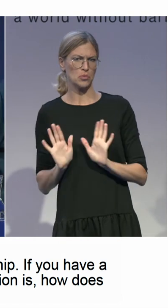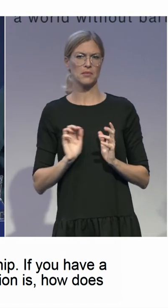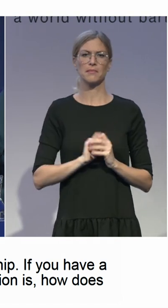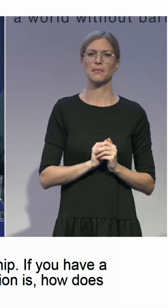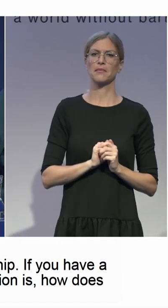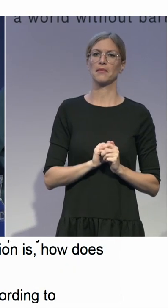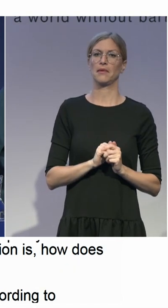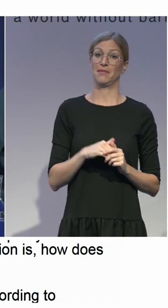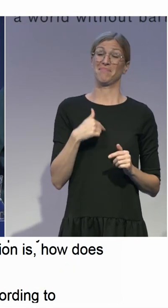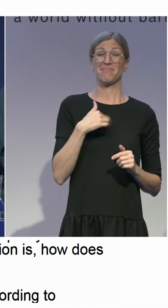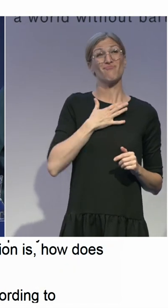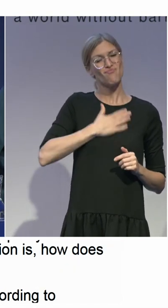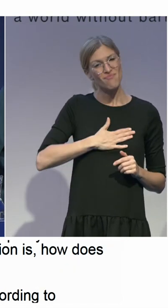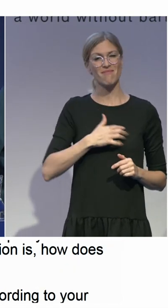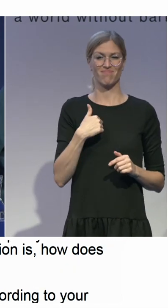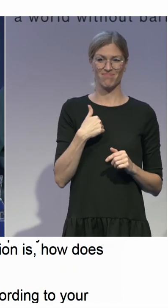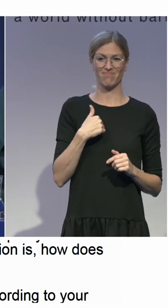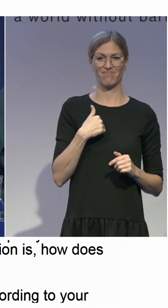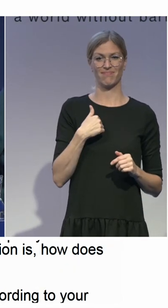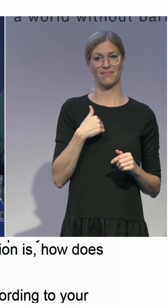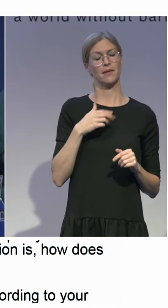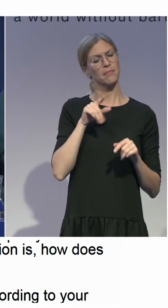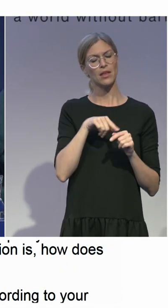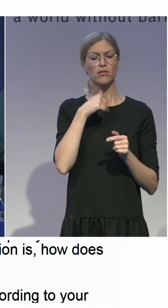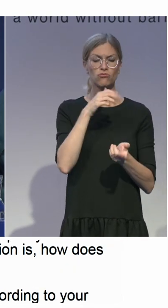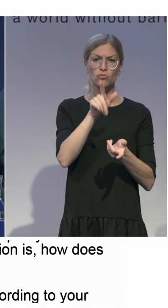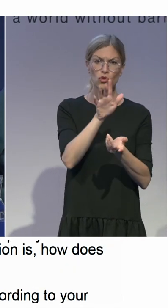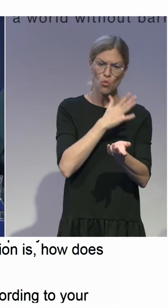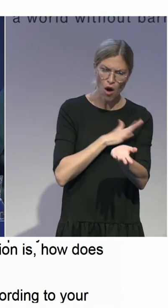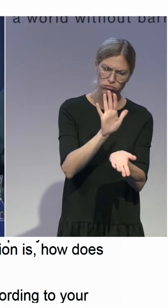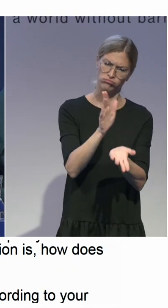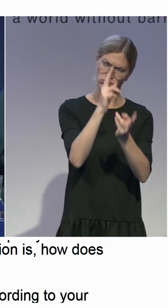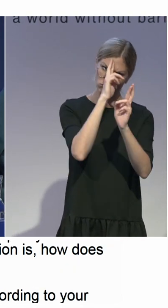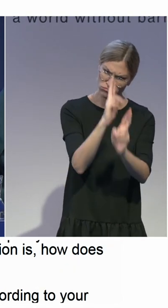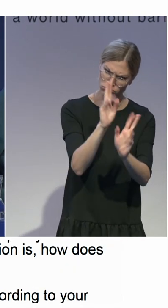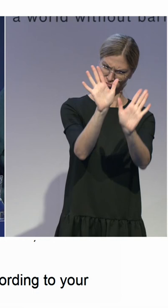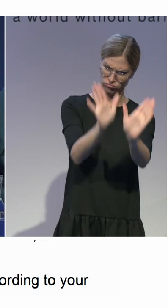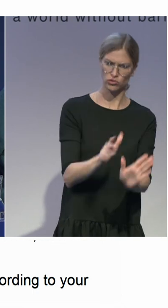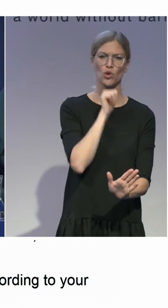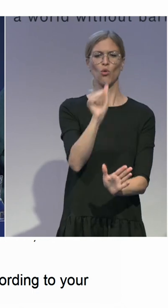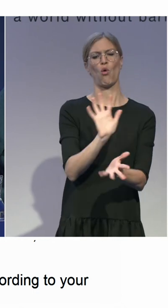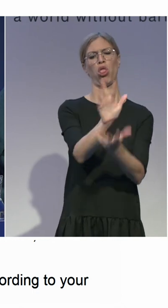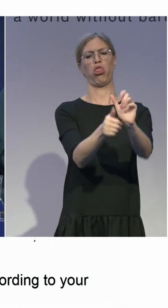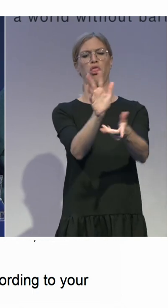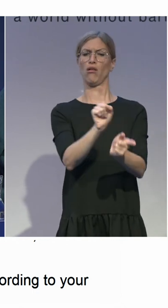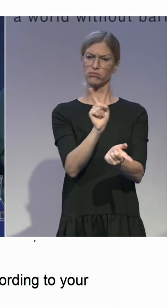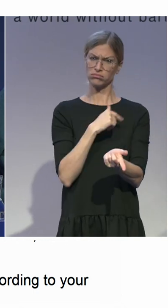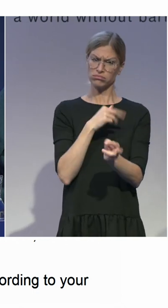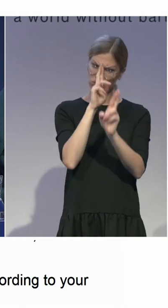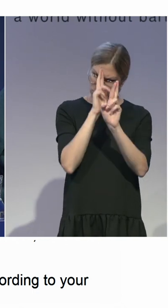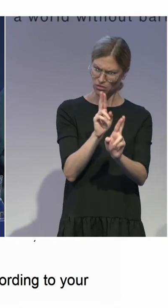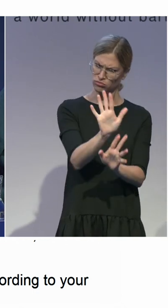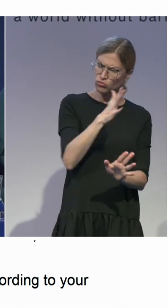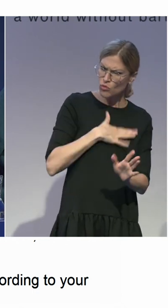according to the best interest unless you want to harm yourself. And there we have the harm again. And